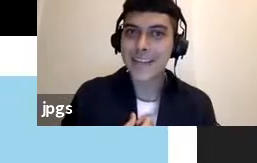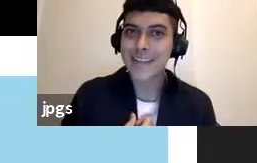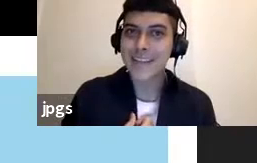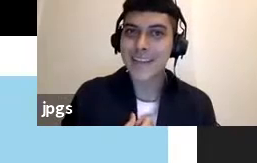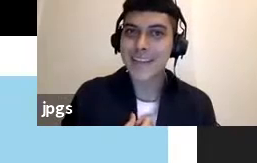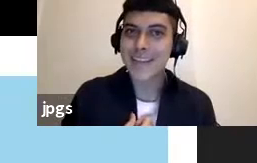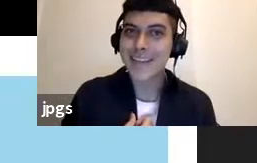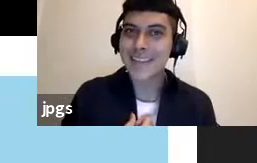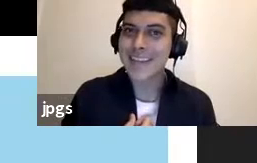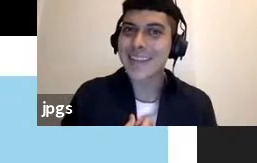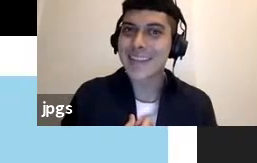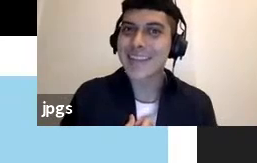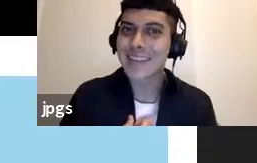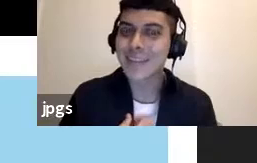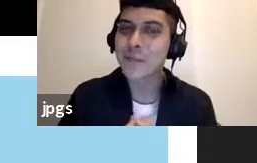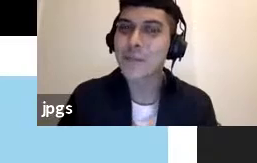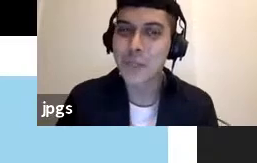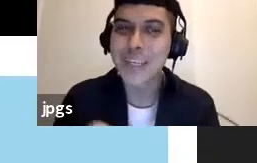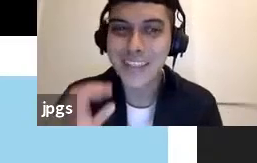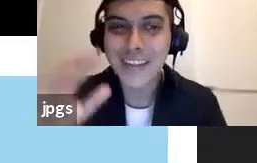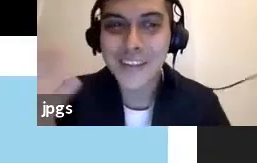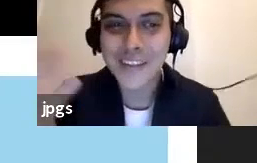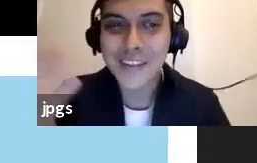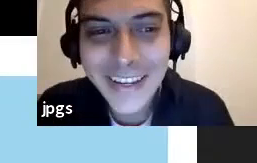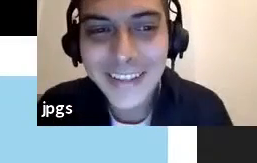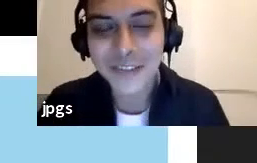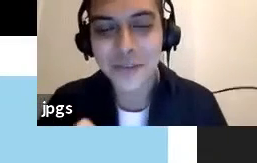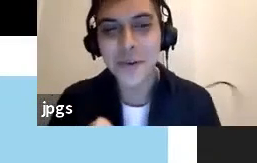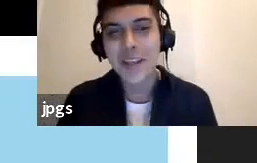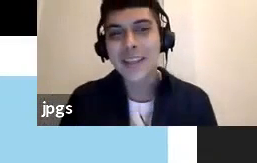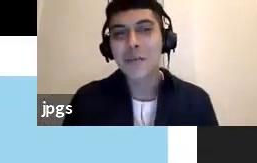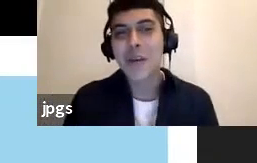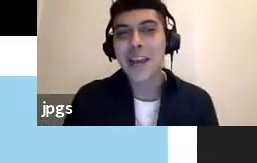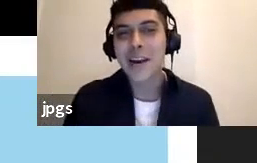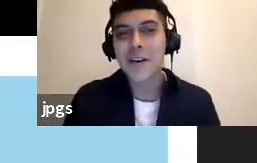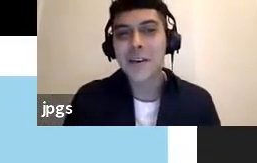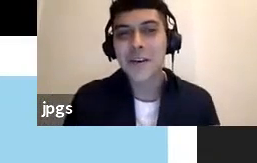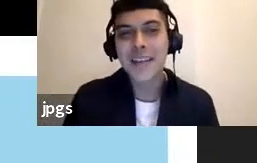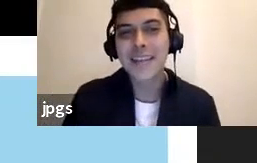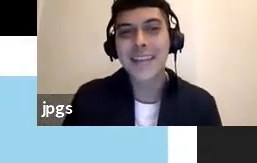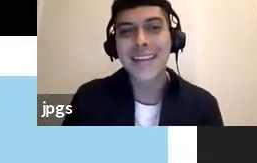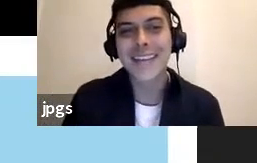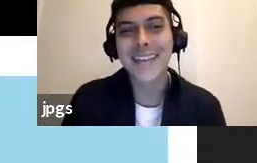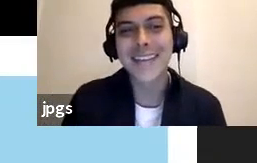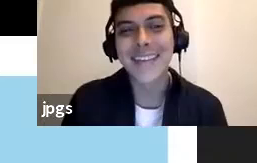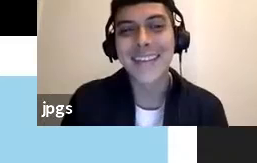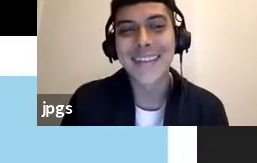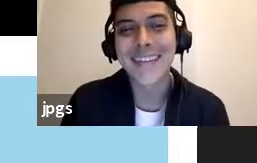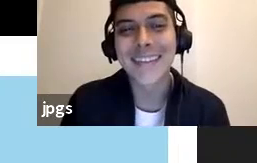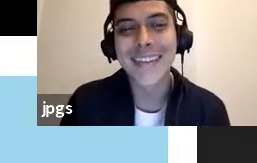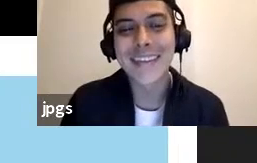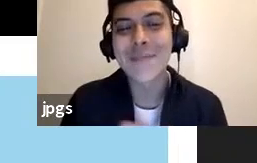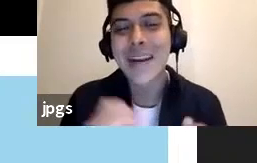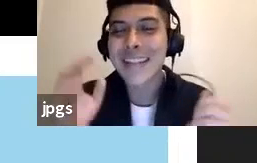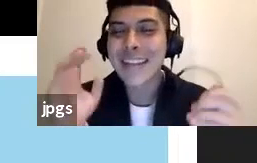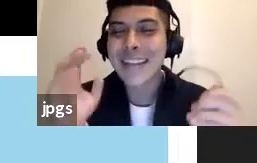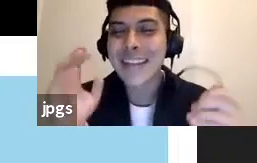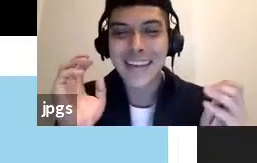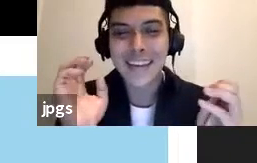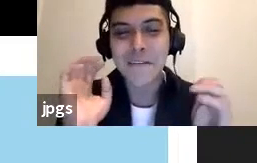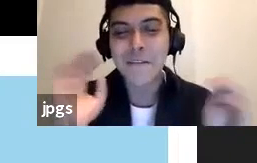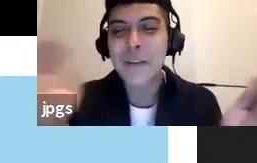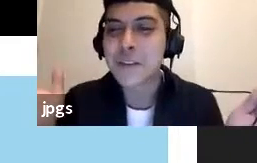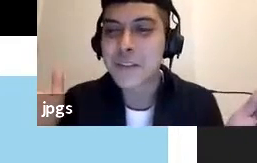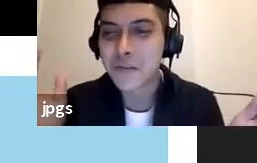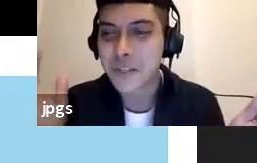as as as as potentially also relating to the way how the the the the magnetic